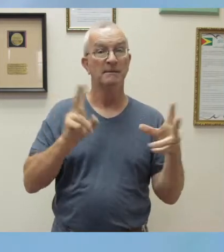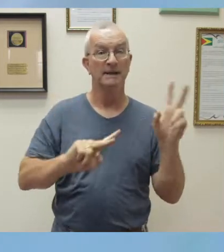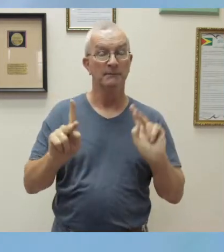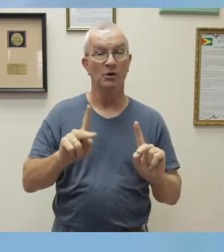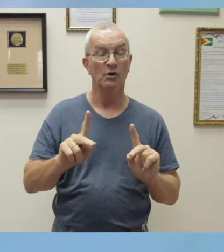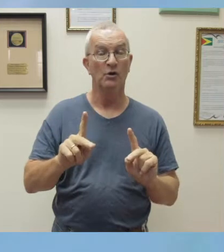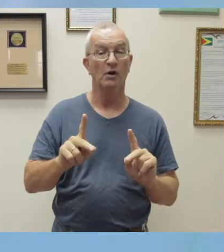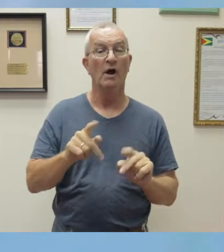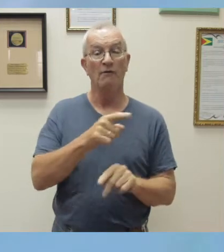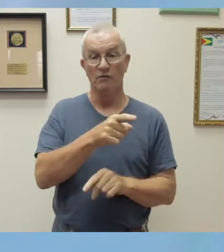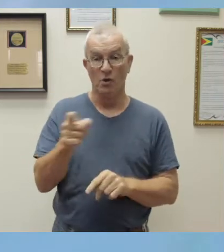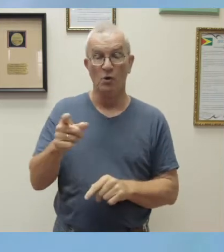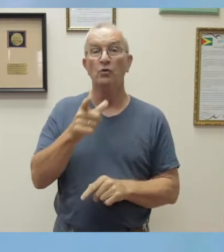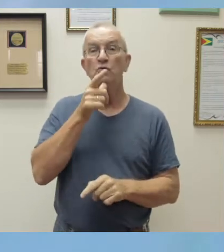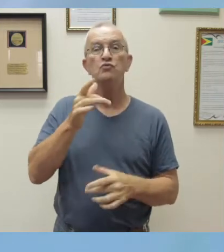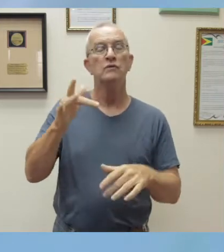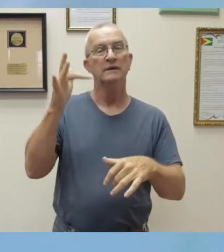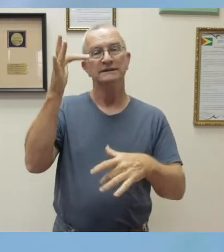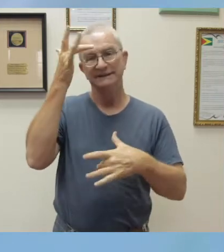the dreadful disease.